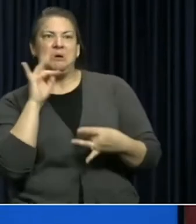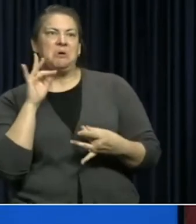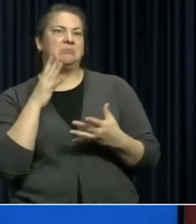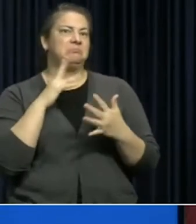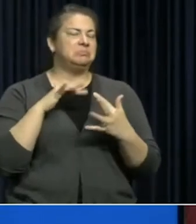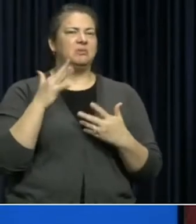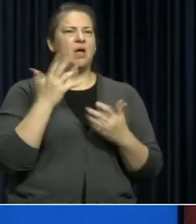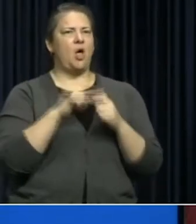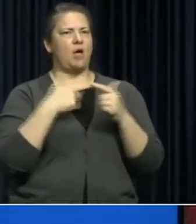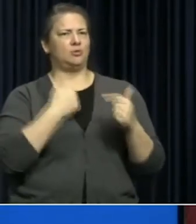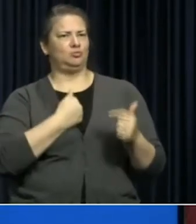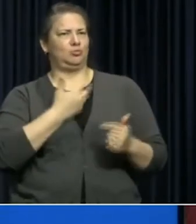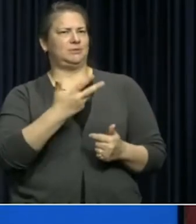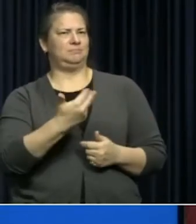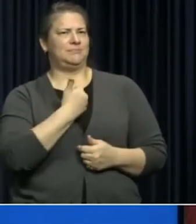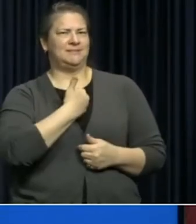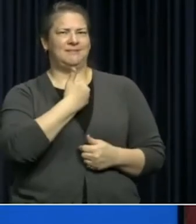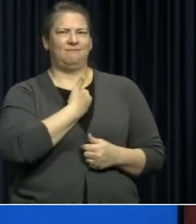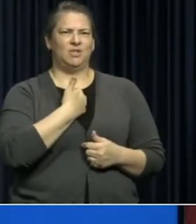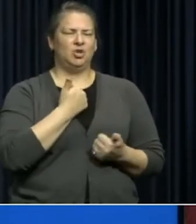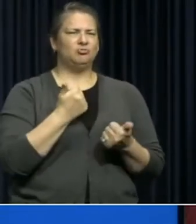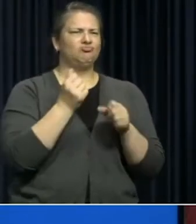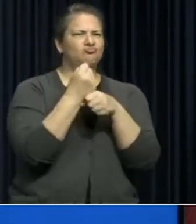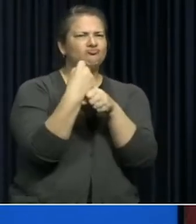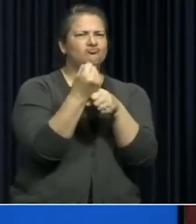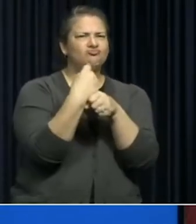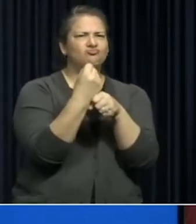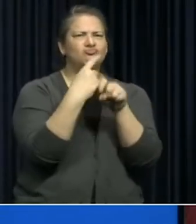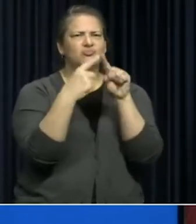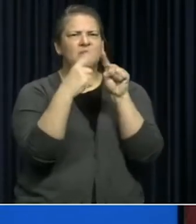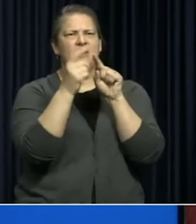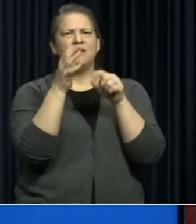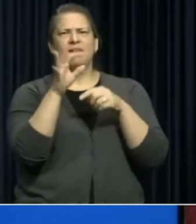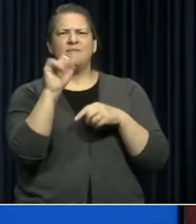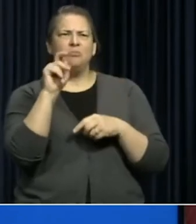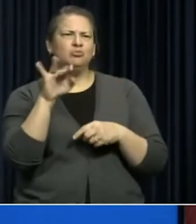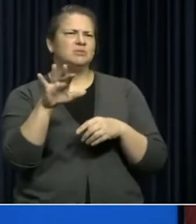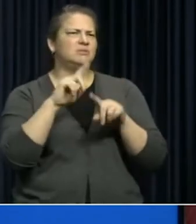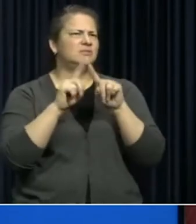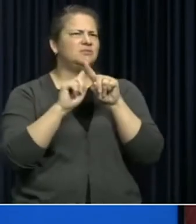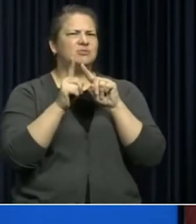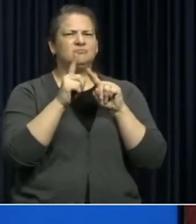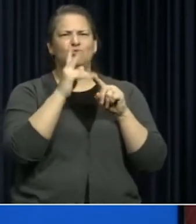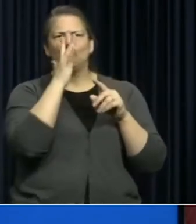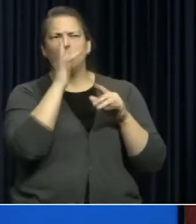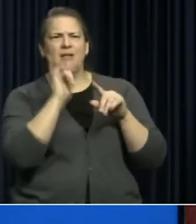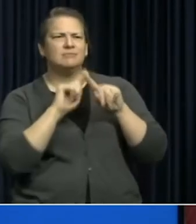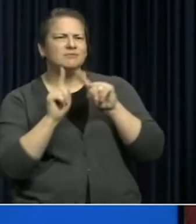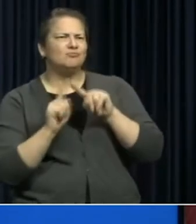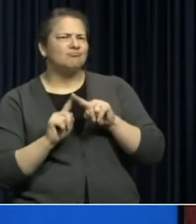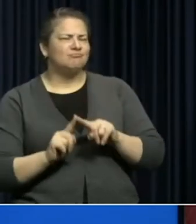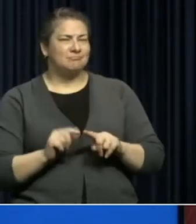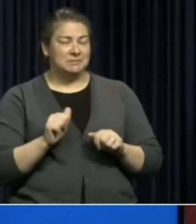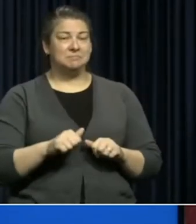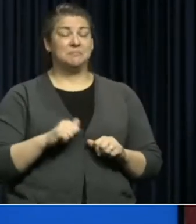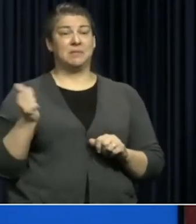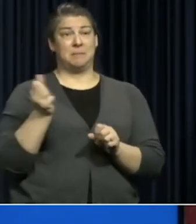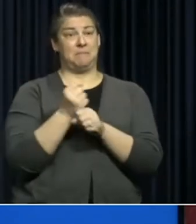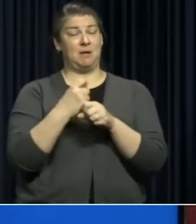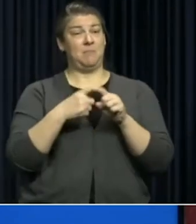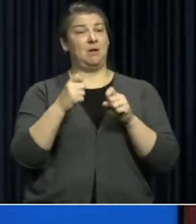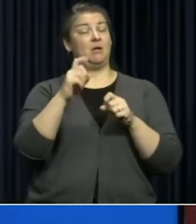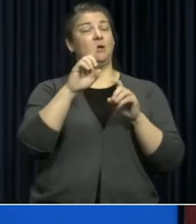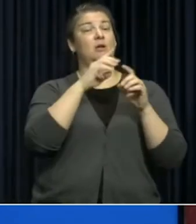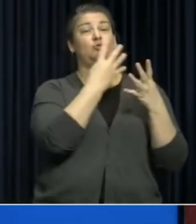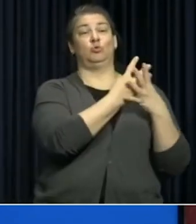yourself in all sorts of ways with the ways you can get fabric and materials and make masks. Um this one is made by the Department